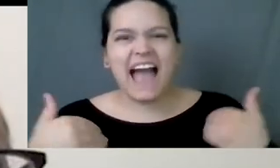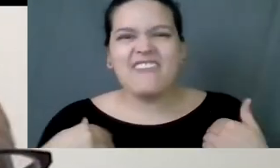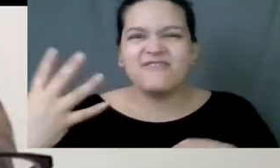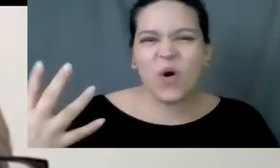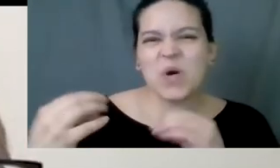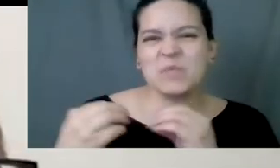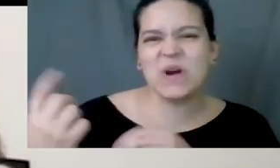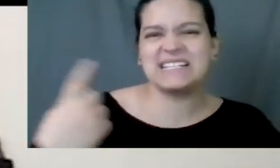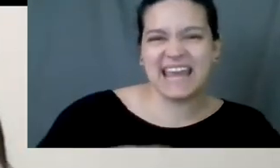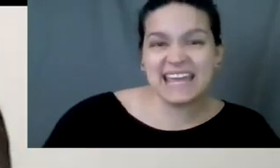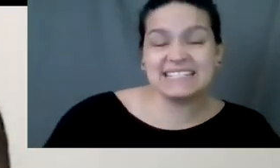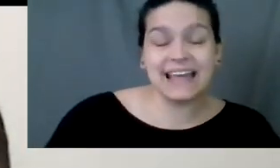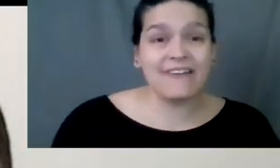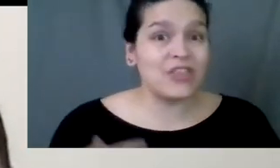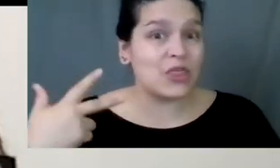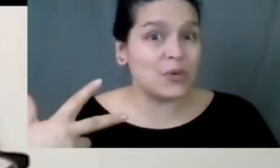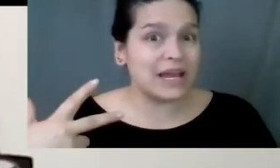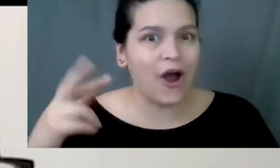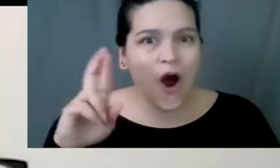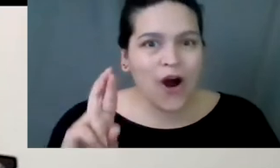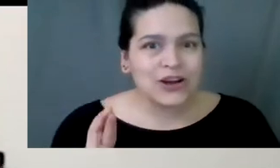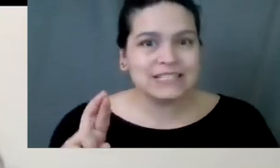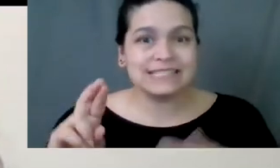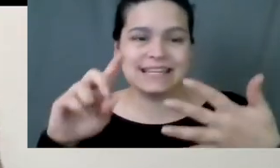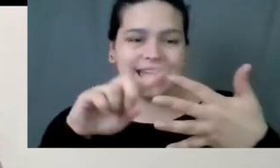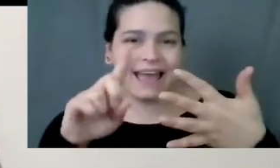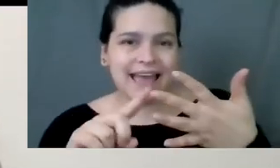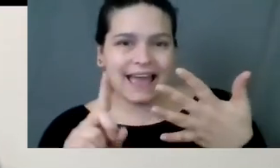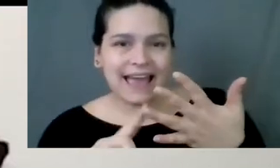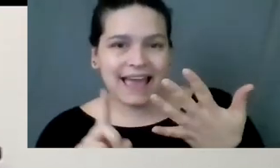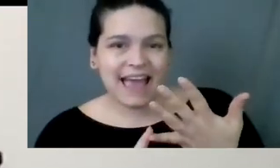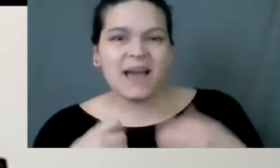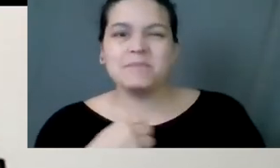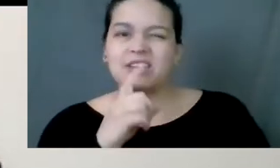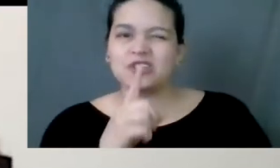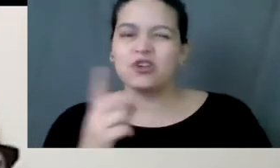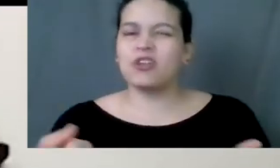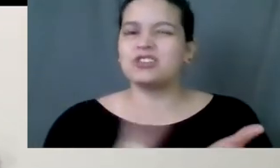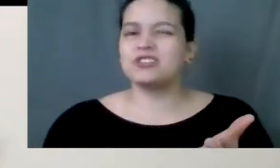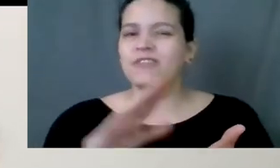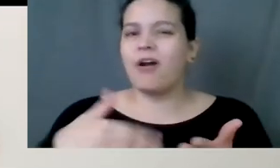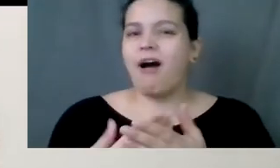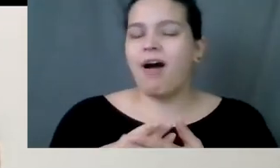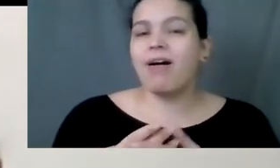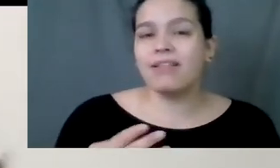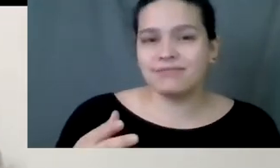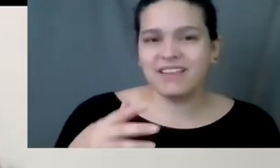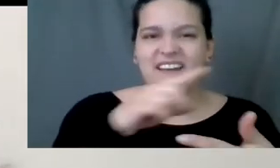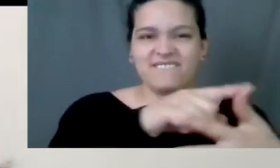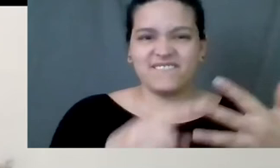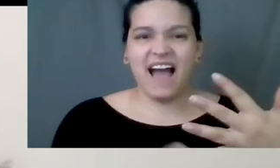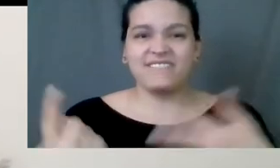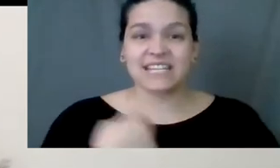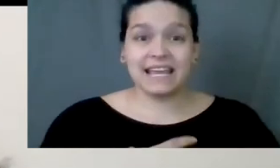more days of the three hours. So make sure you register for all of those days.